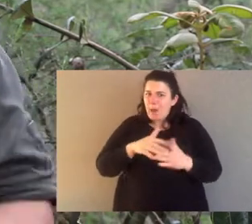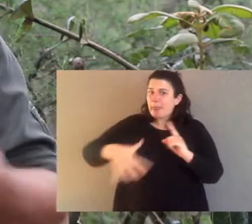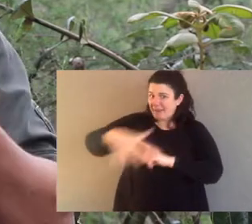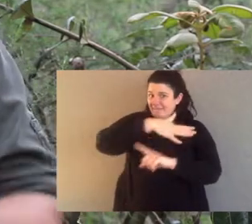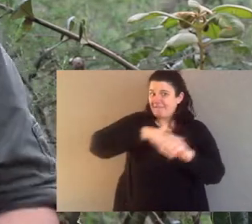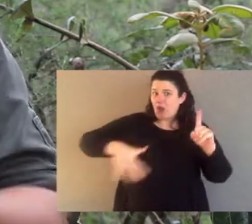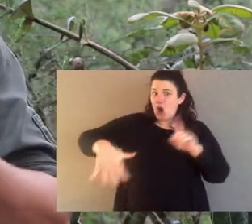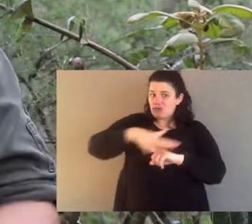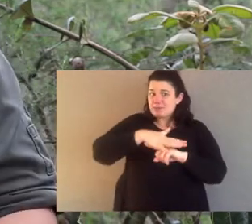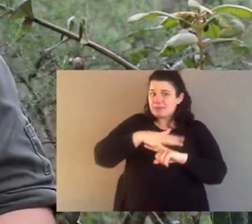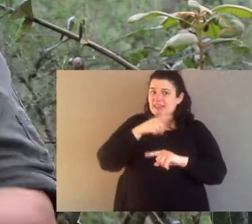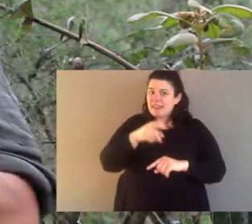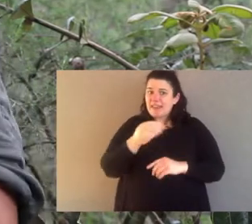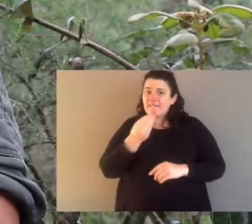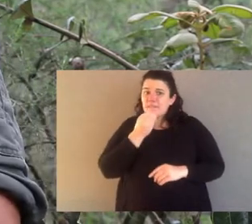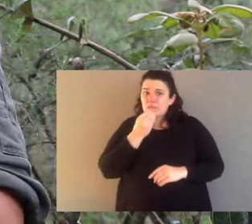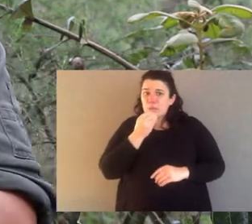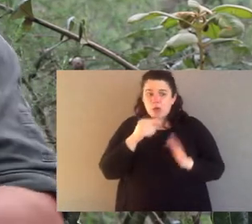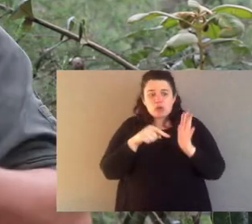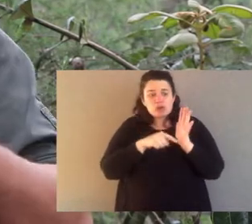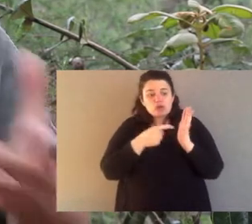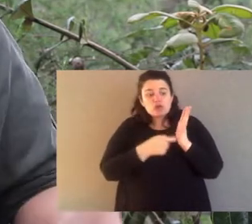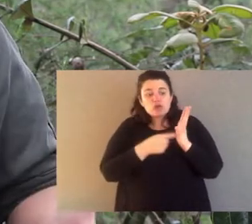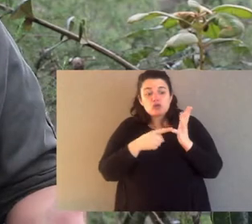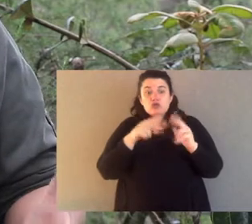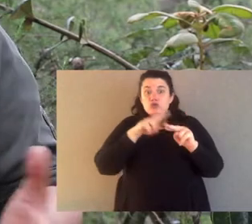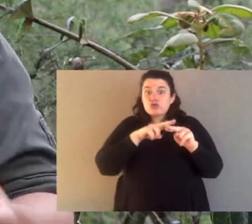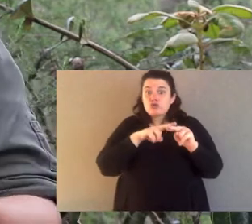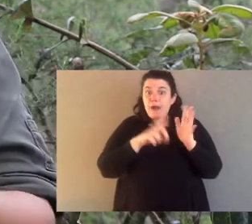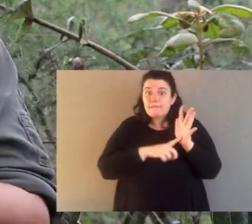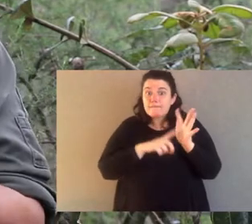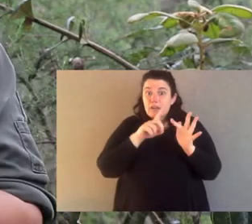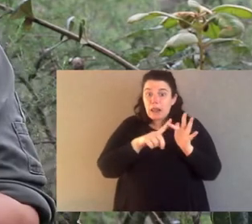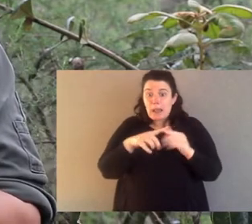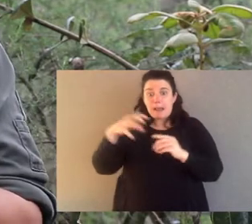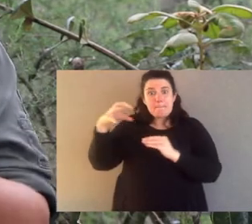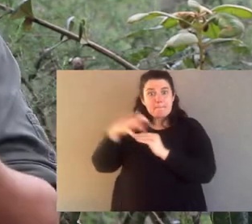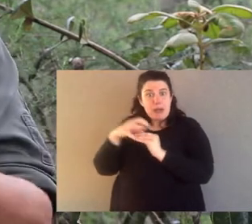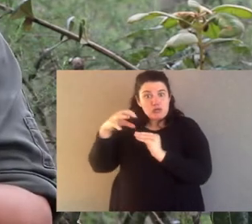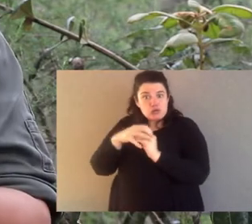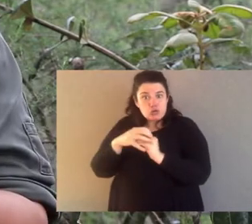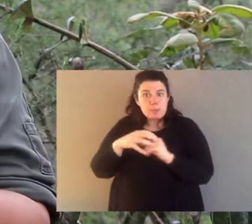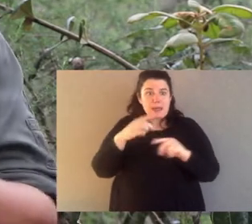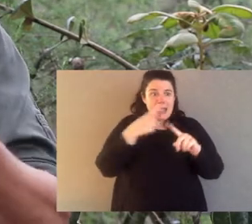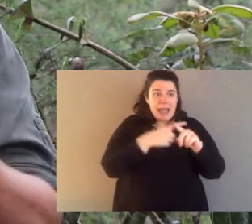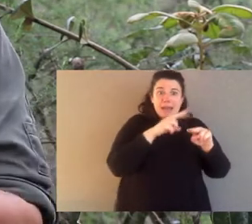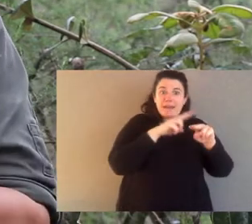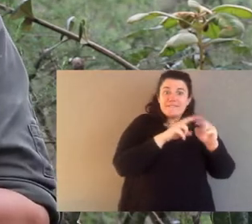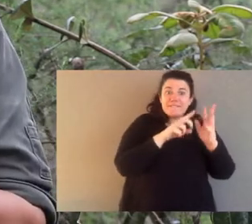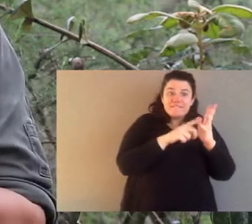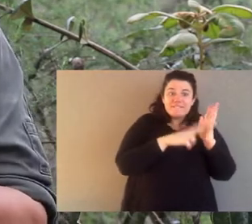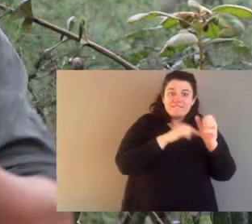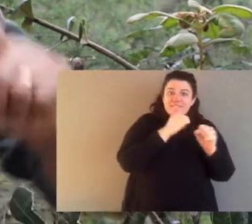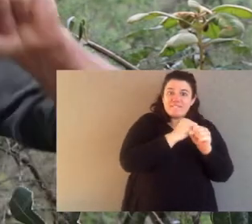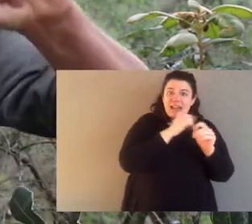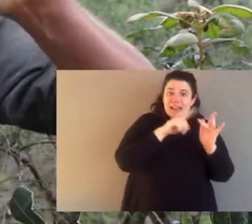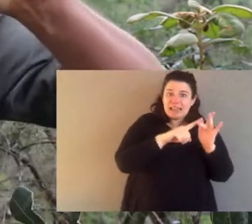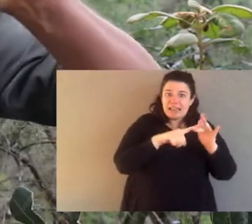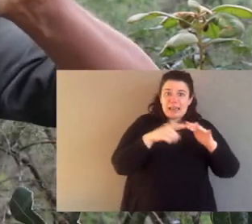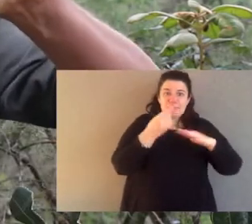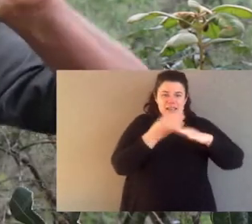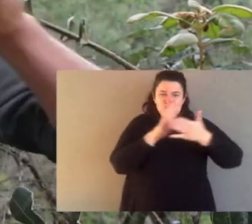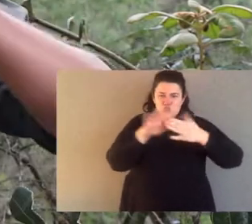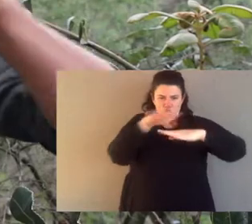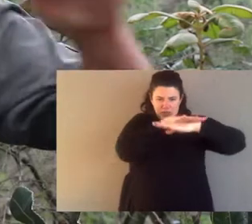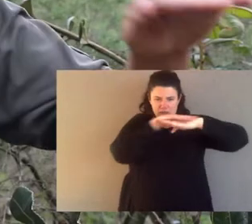do a really important environmental role. Now, their food is truffles, mushrooms, and fungus that all